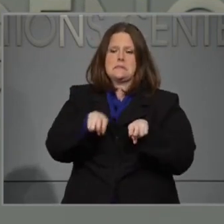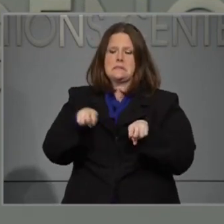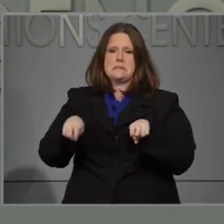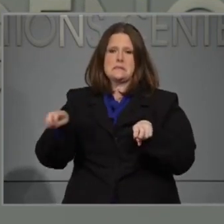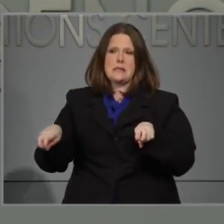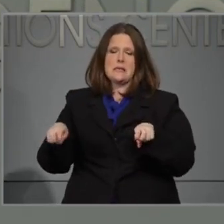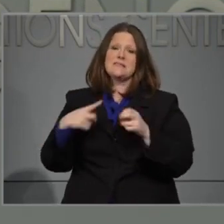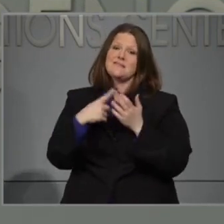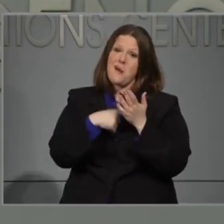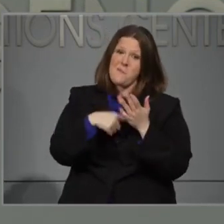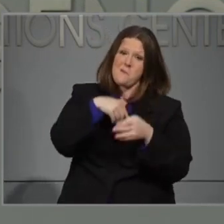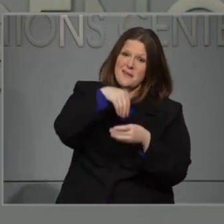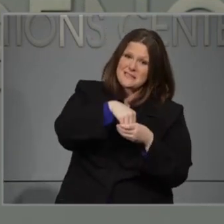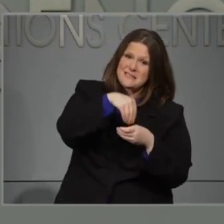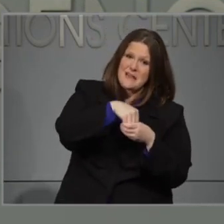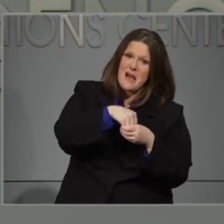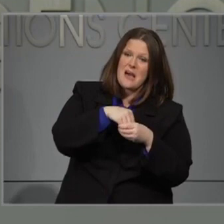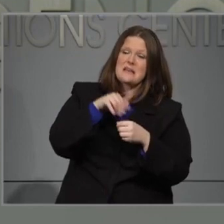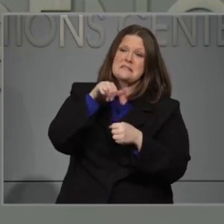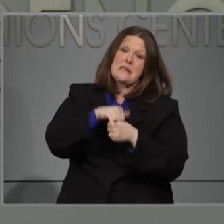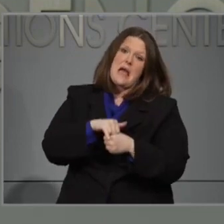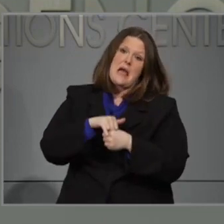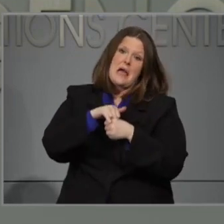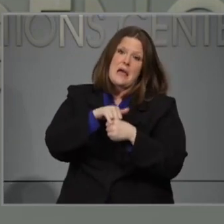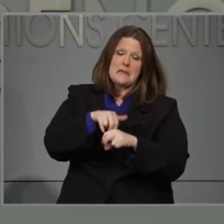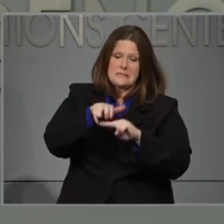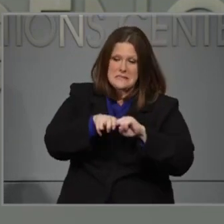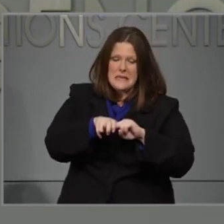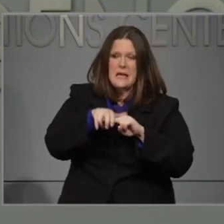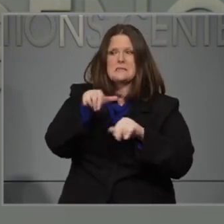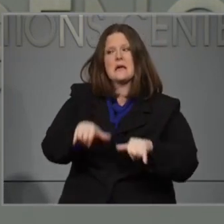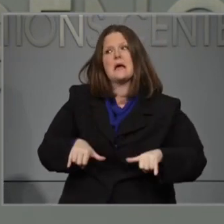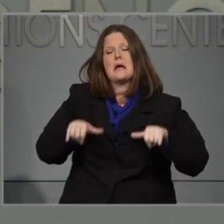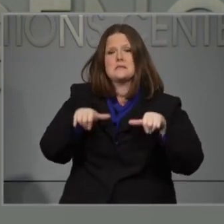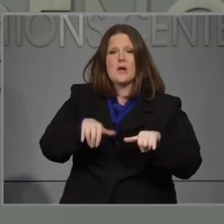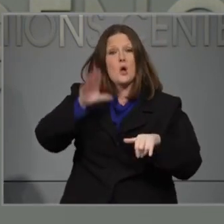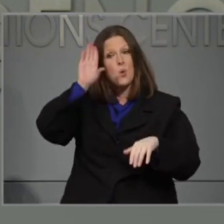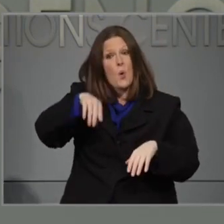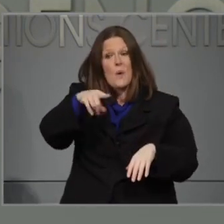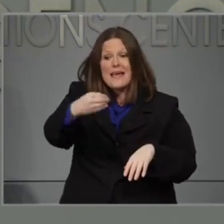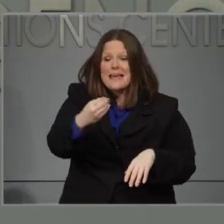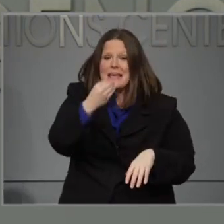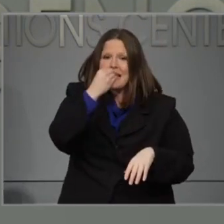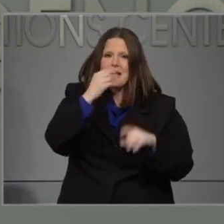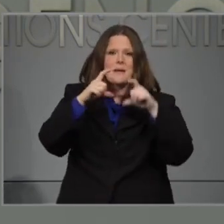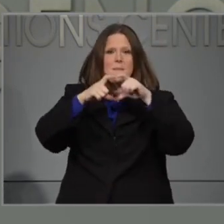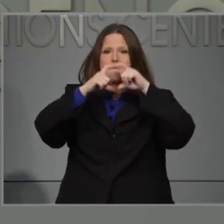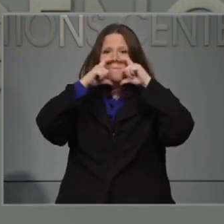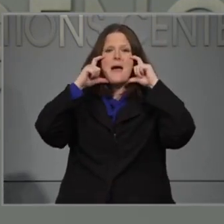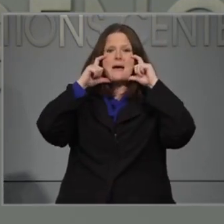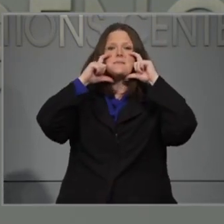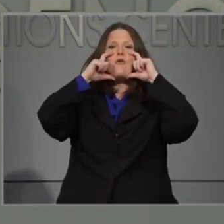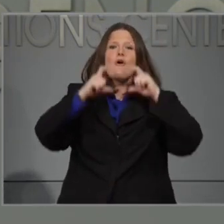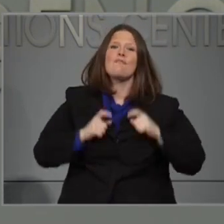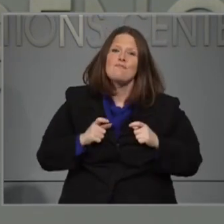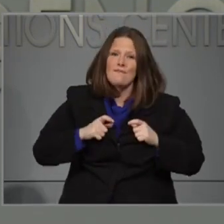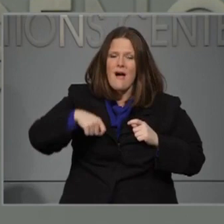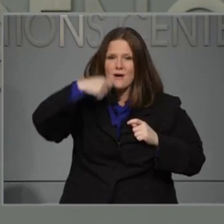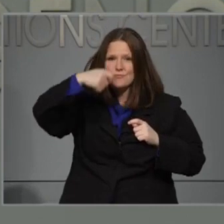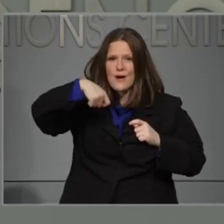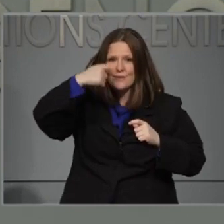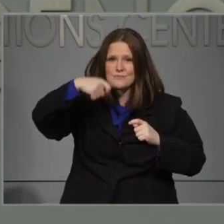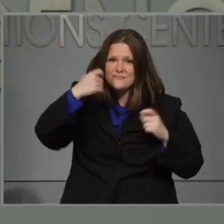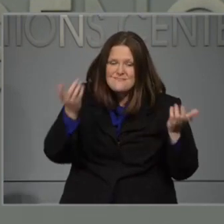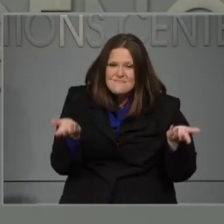sometimes indoors for extended periods of time. And we know when you're eating, you are taking off your face covering when you're